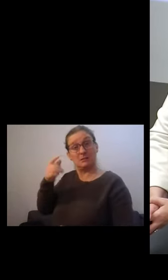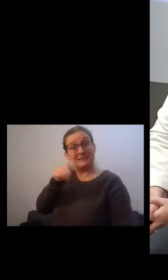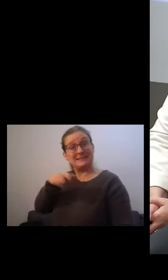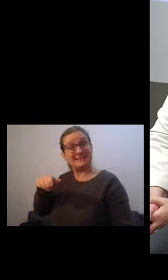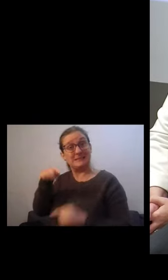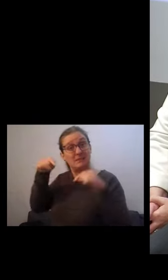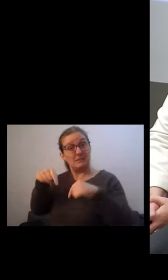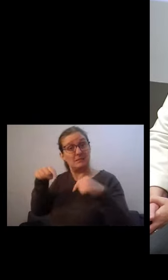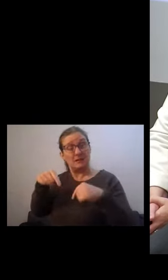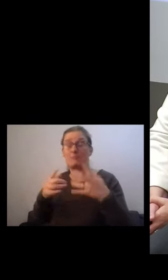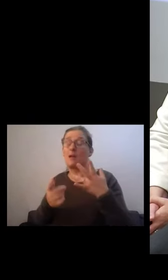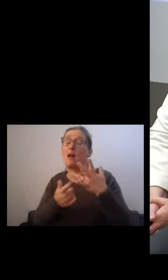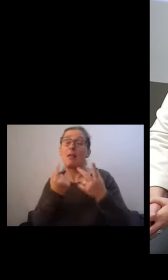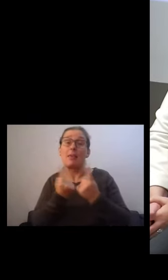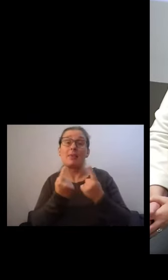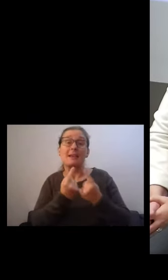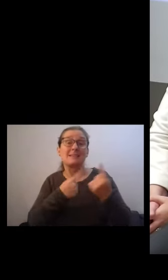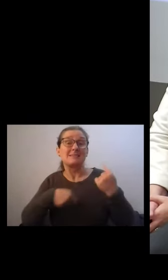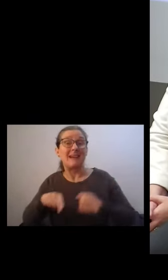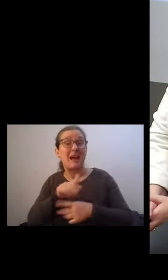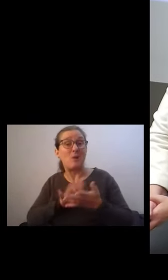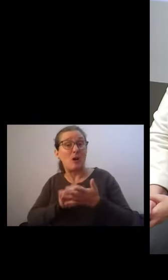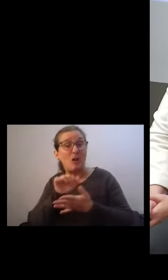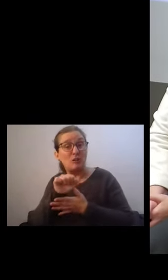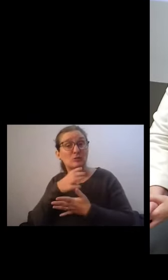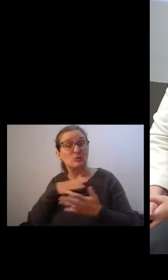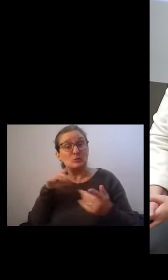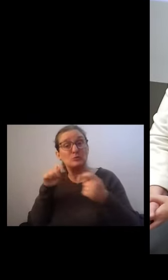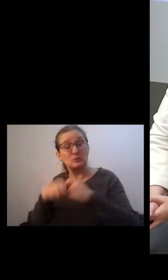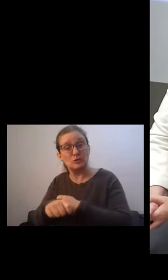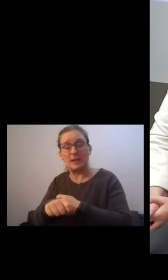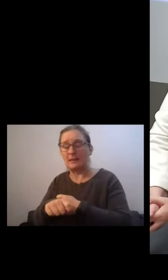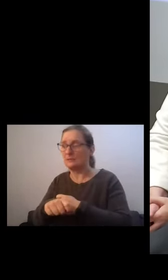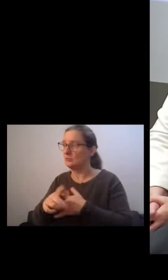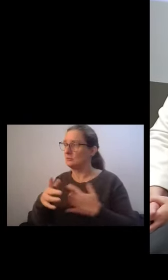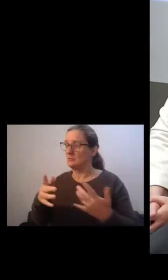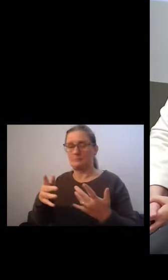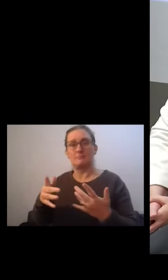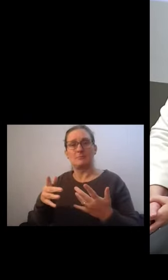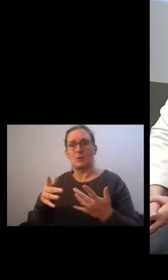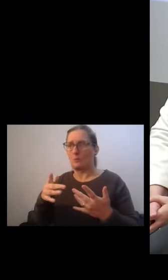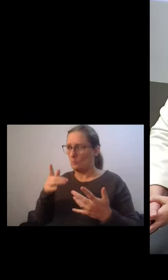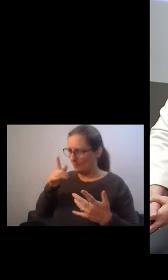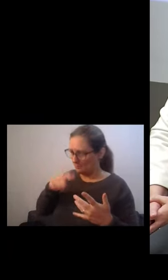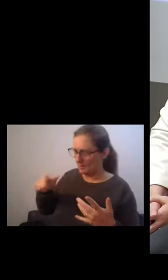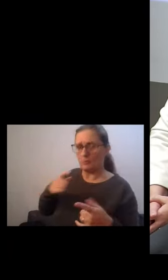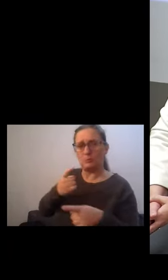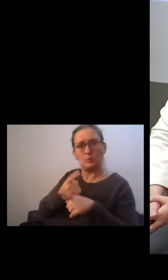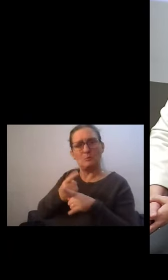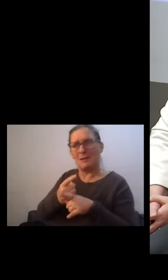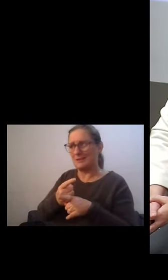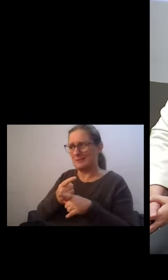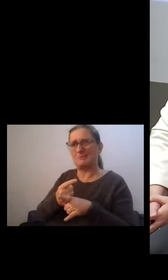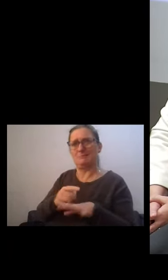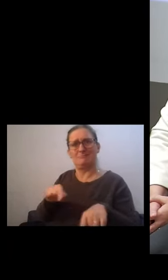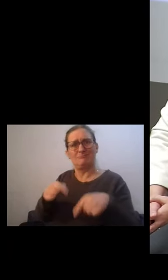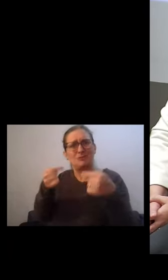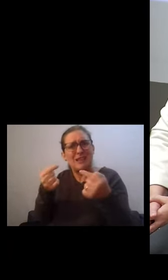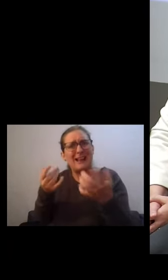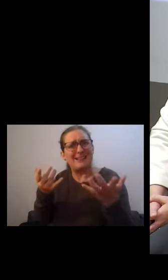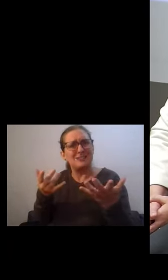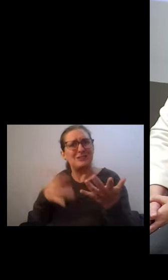in our culture, which people talking together about the realities of their lives and the challenges they face will come up with.